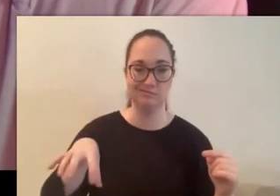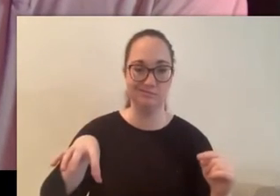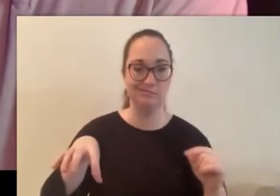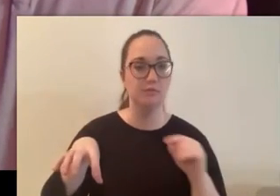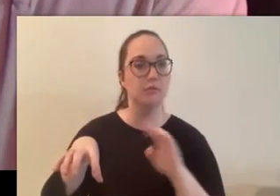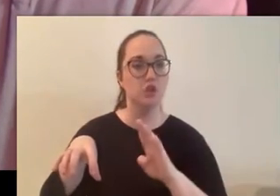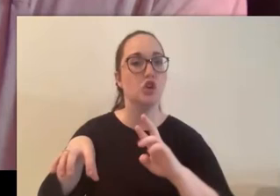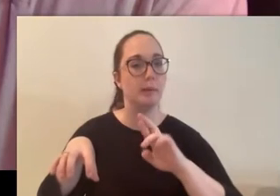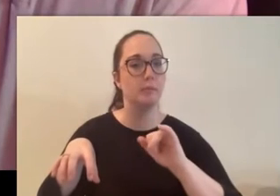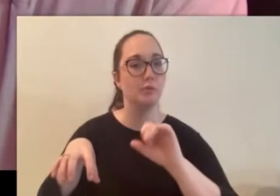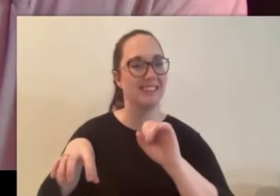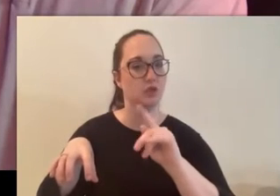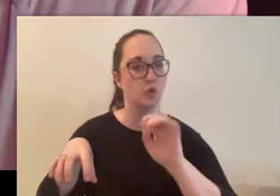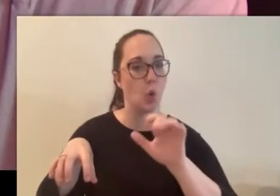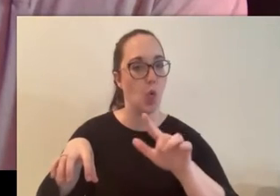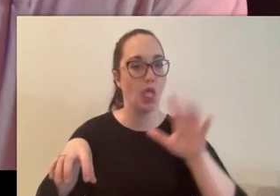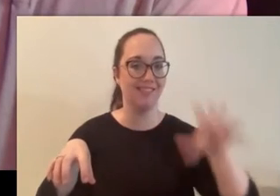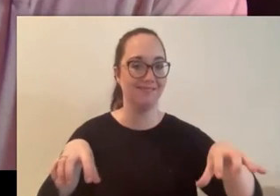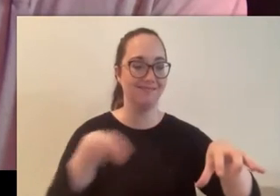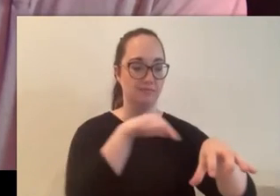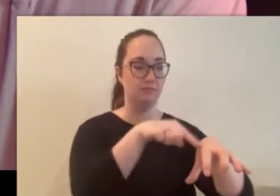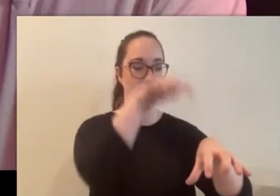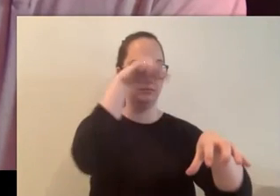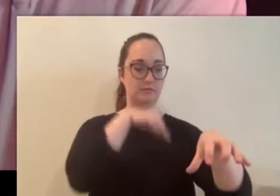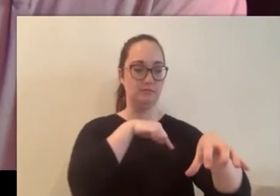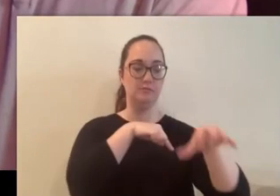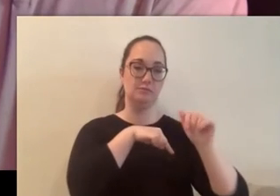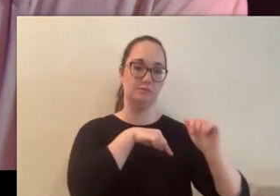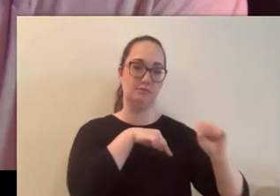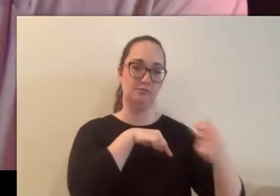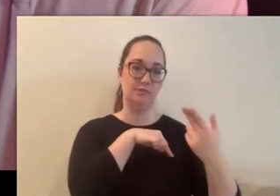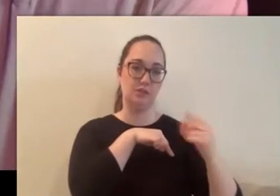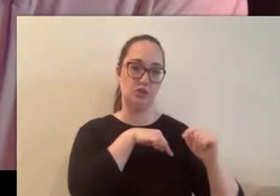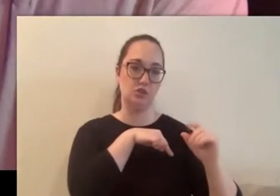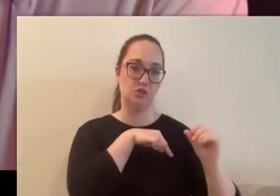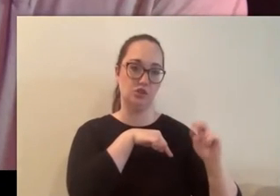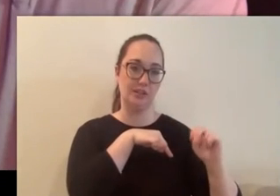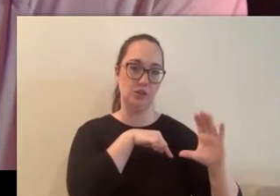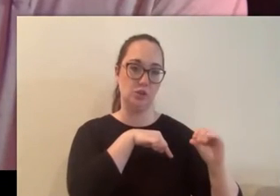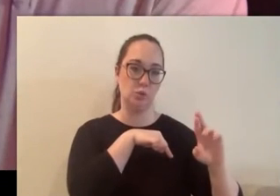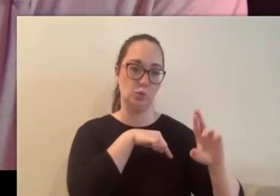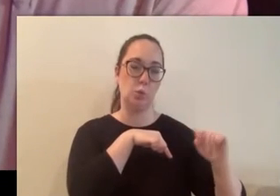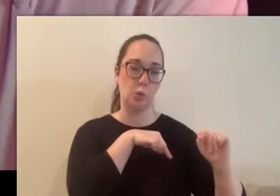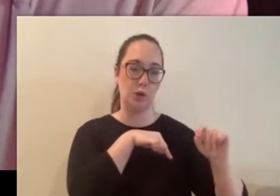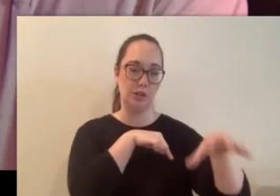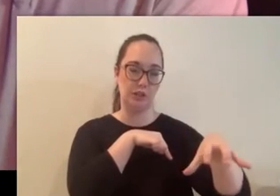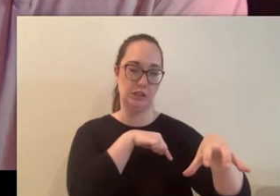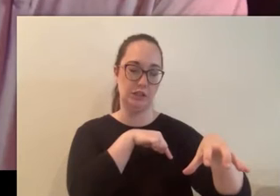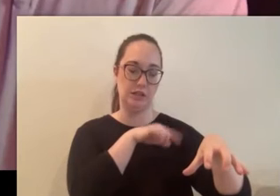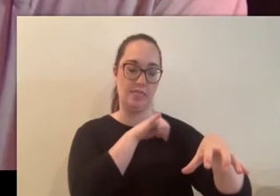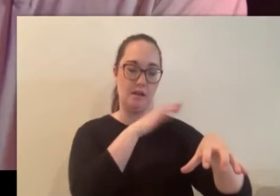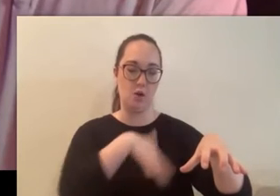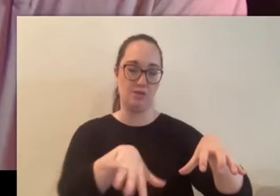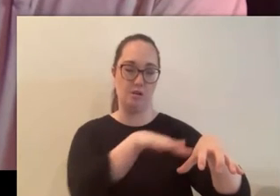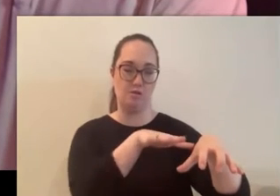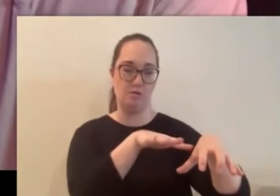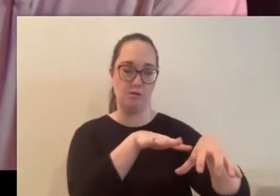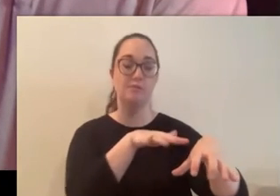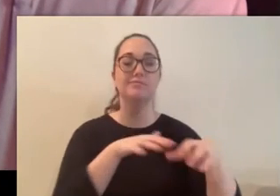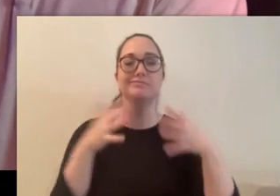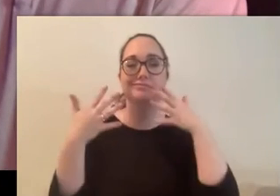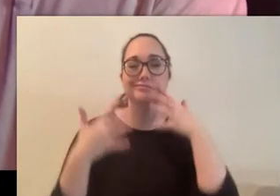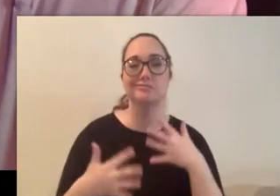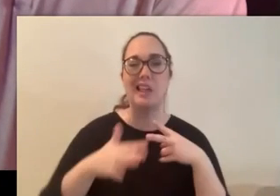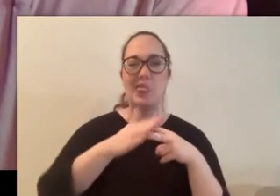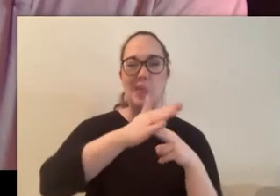and north of the ashton court estate sadly the bridge in this area